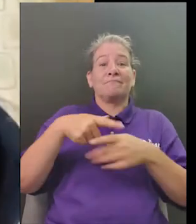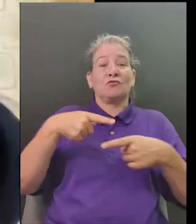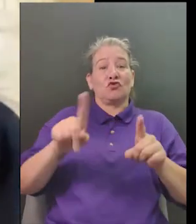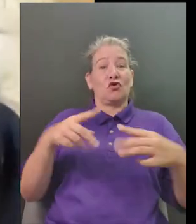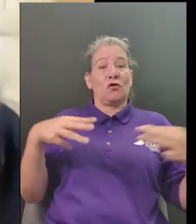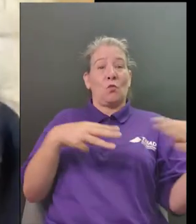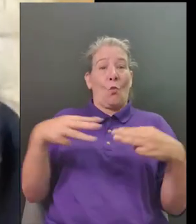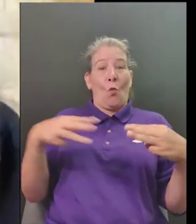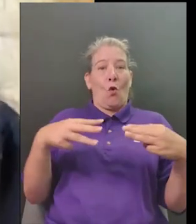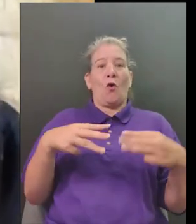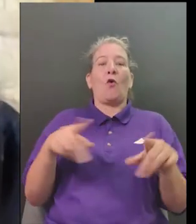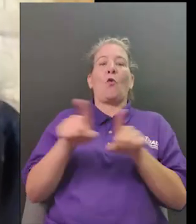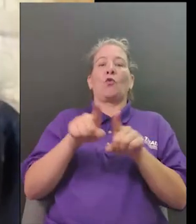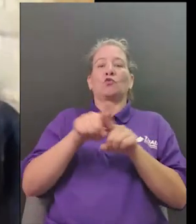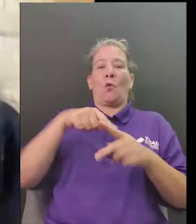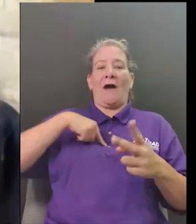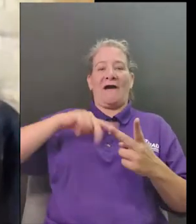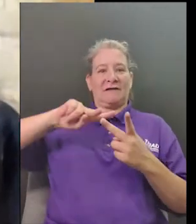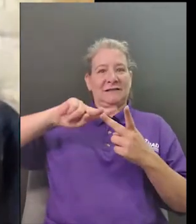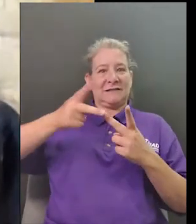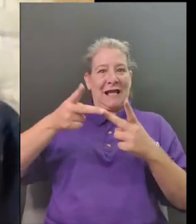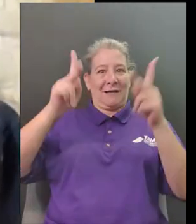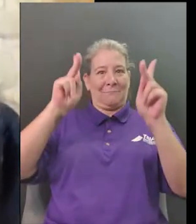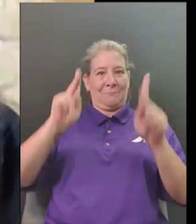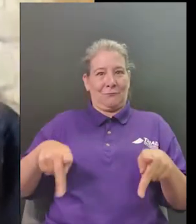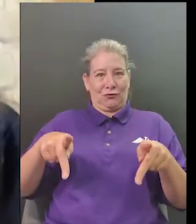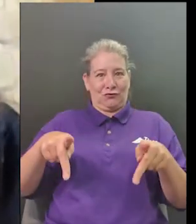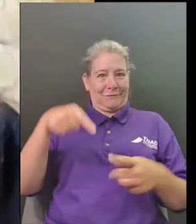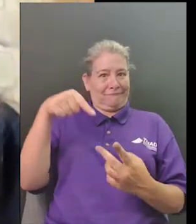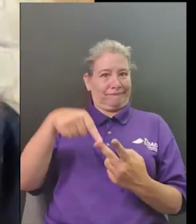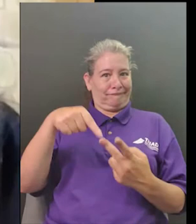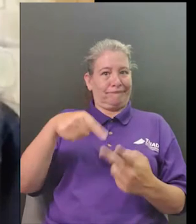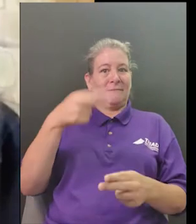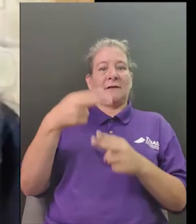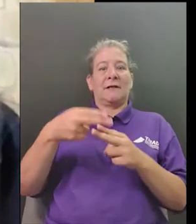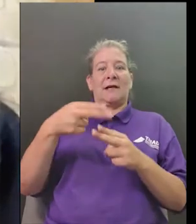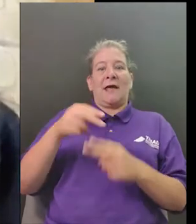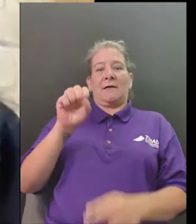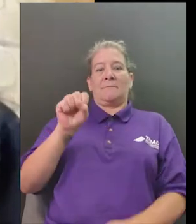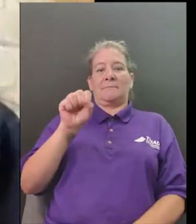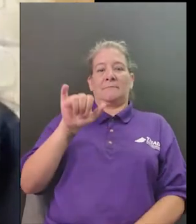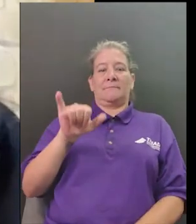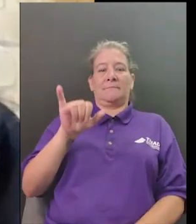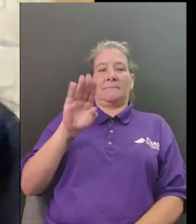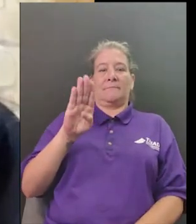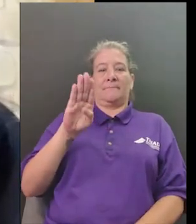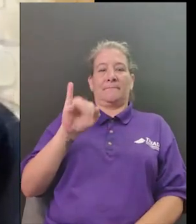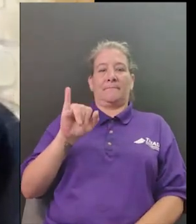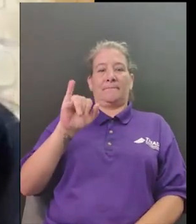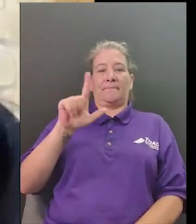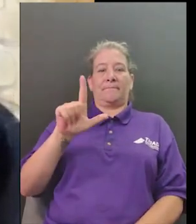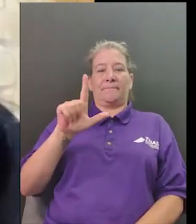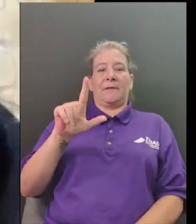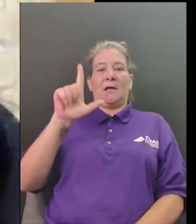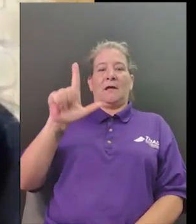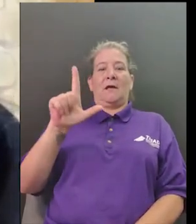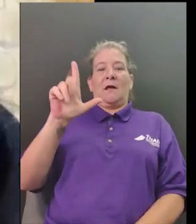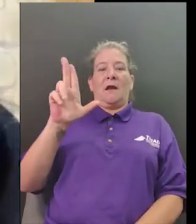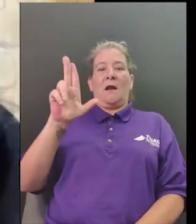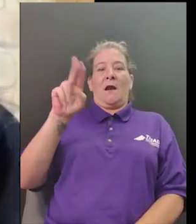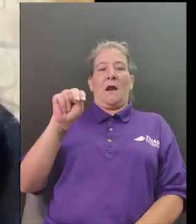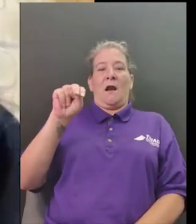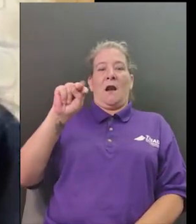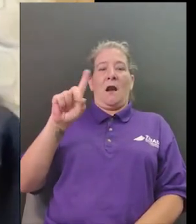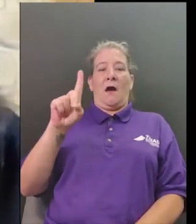happens at that time period right so i have actually another question for you because we